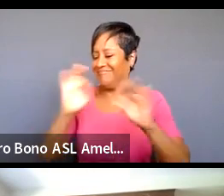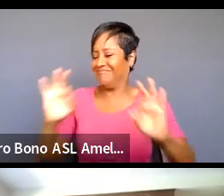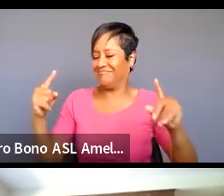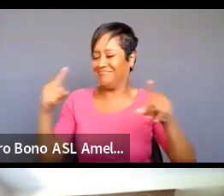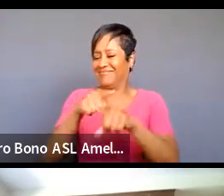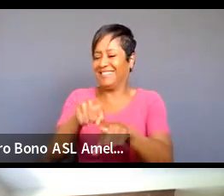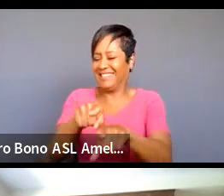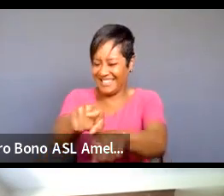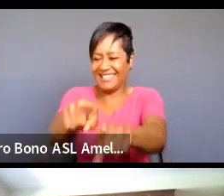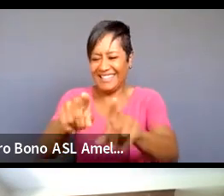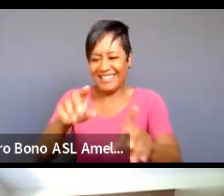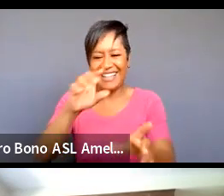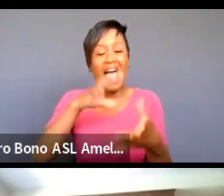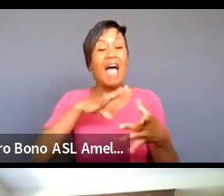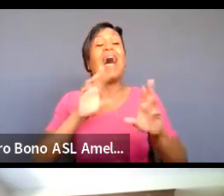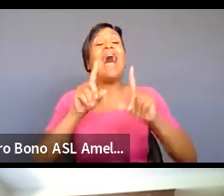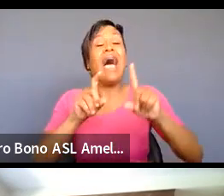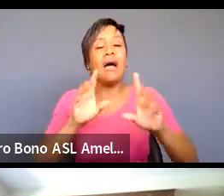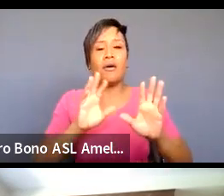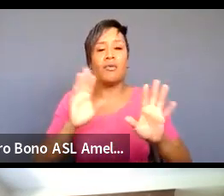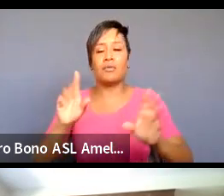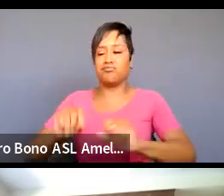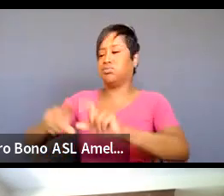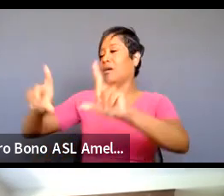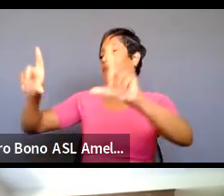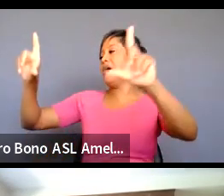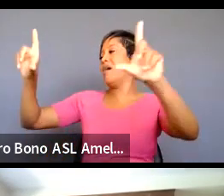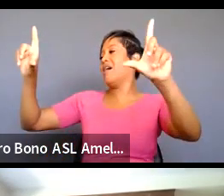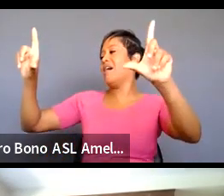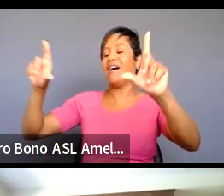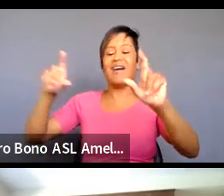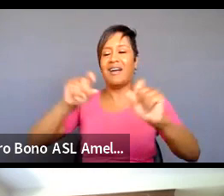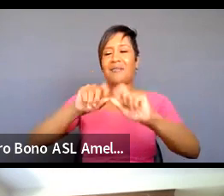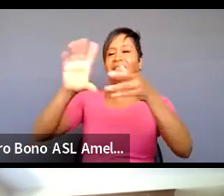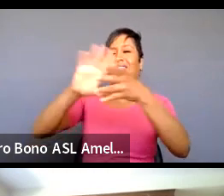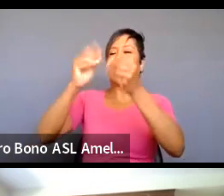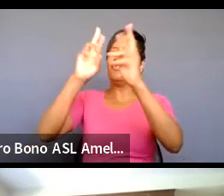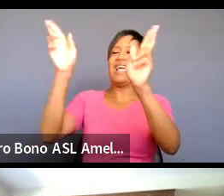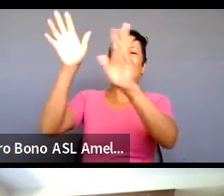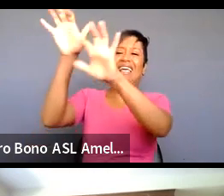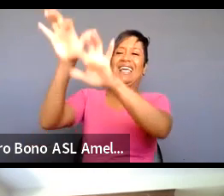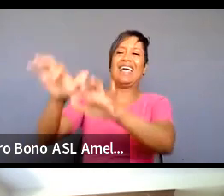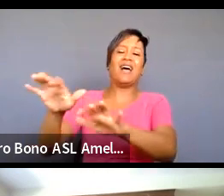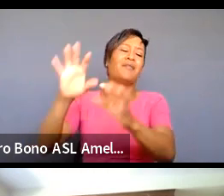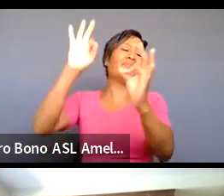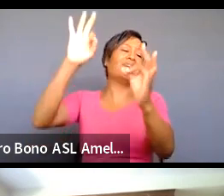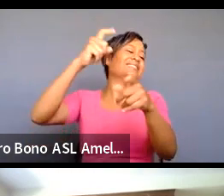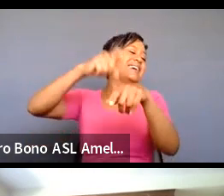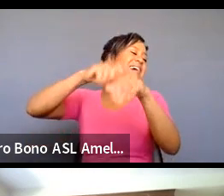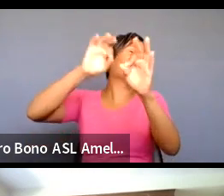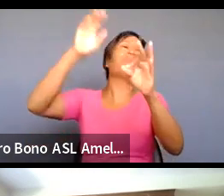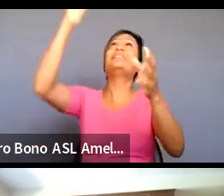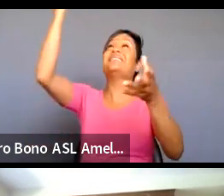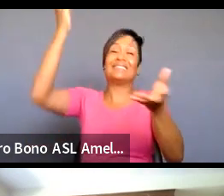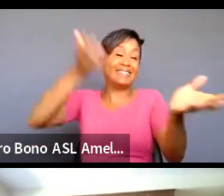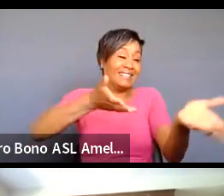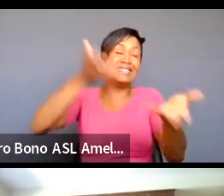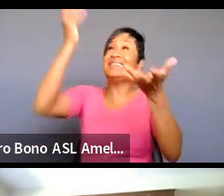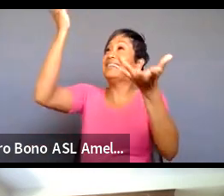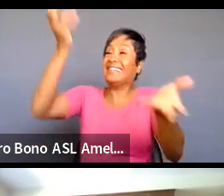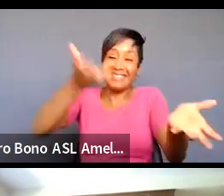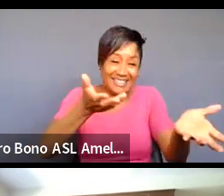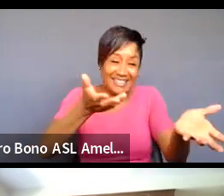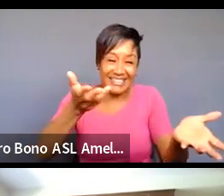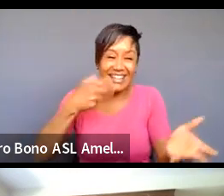you answered in the powerpoint and i was like what divine timing it was so perfect look at god yeah i know right i was like